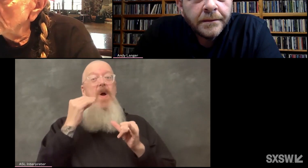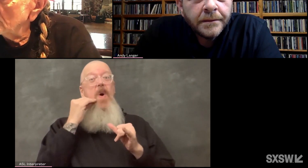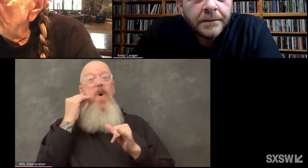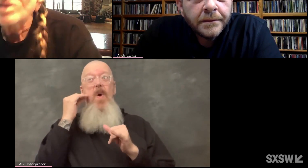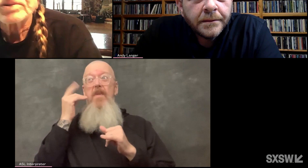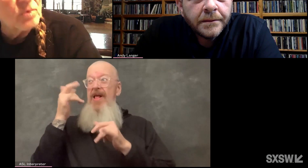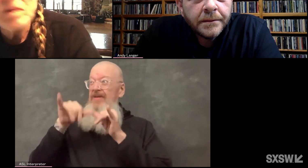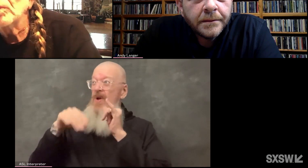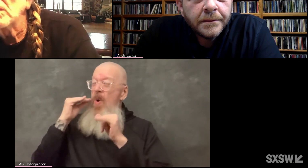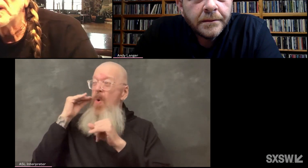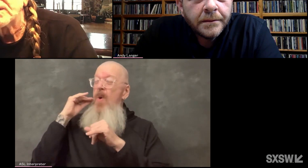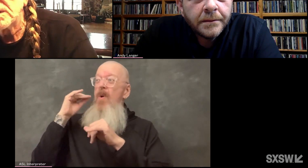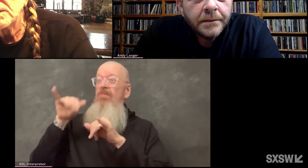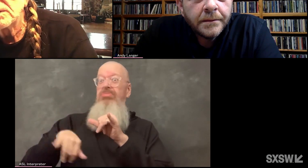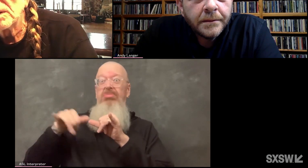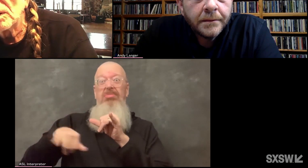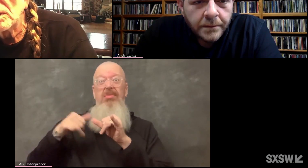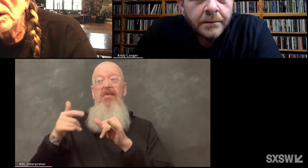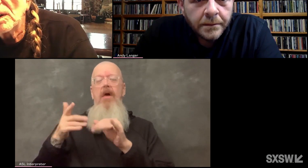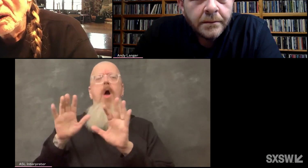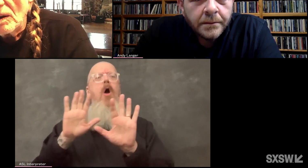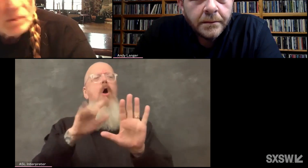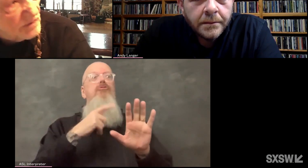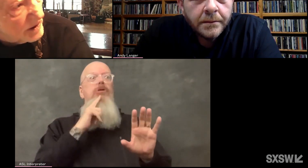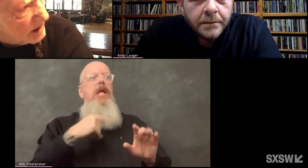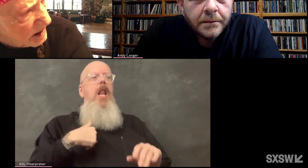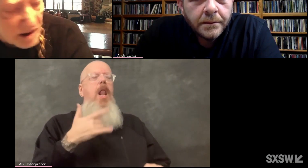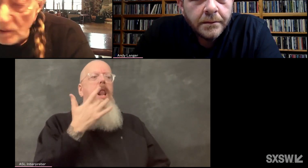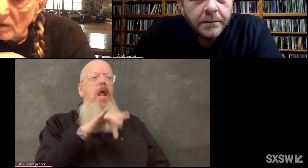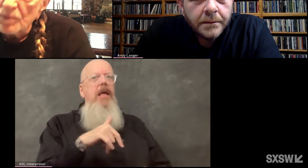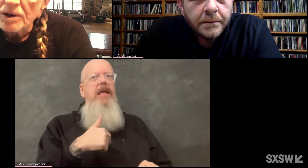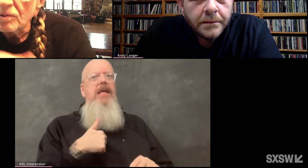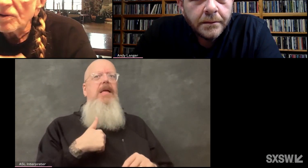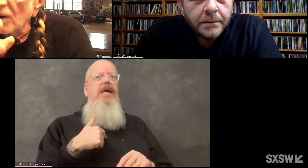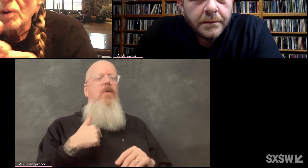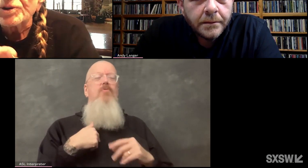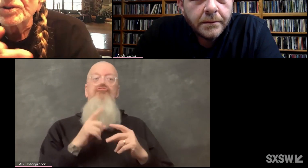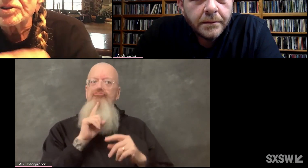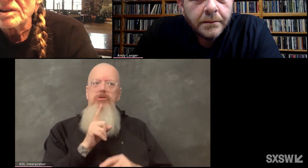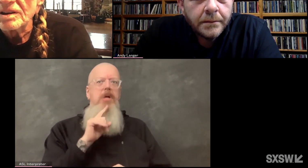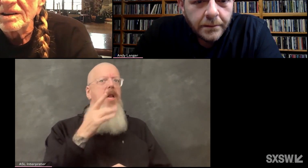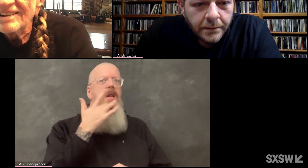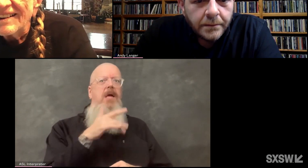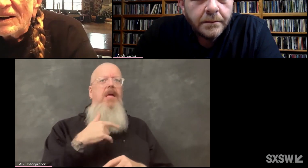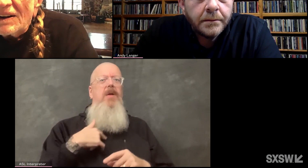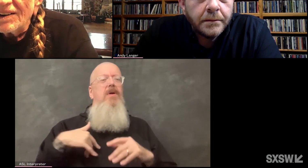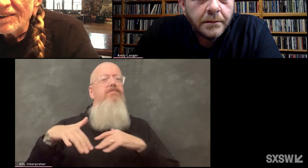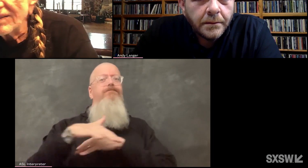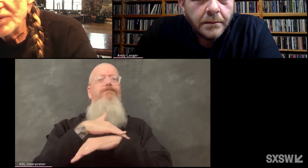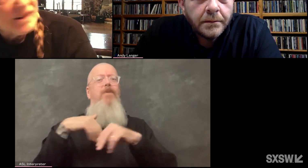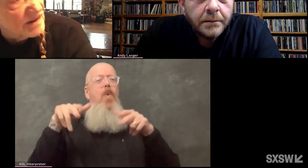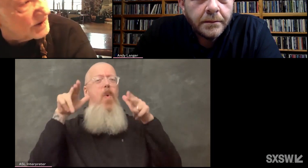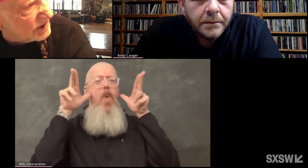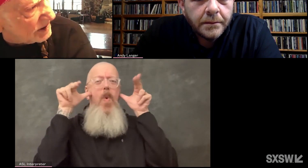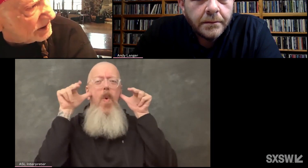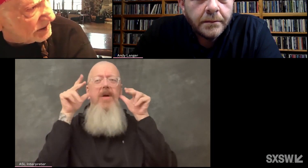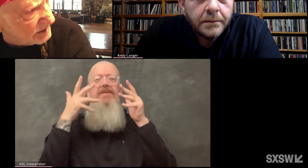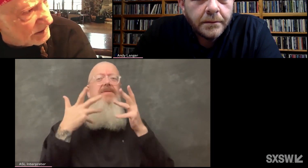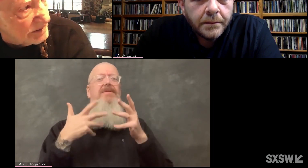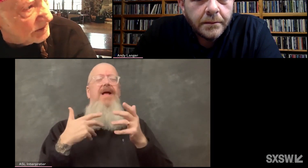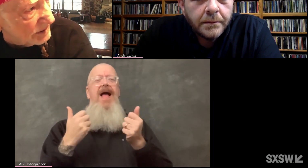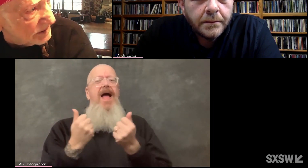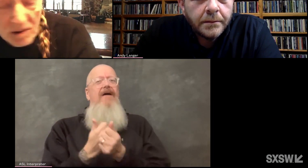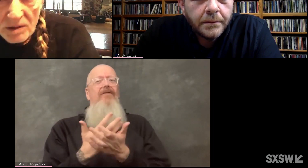Well, things, we're lucky, you know. We're very lucky. We're up here with the horses and everything's